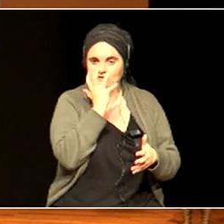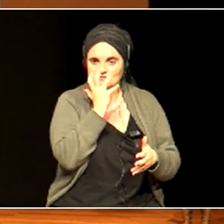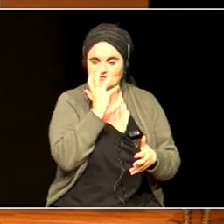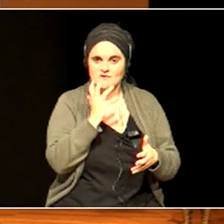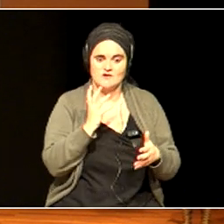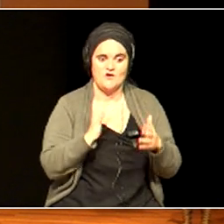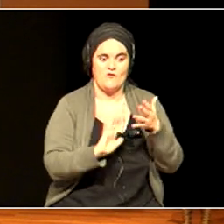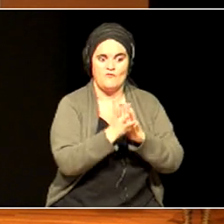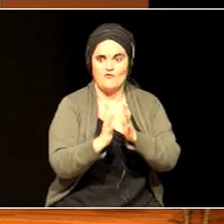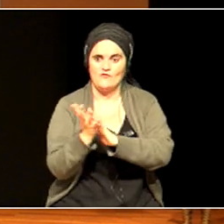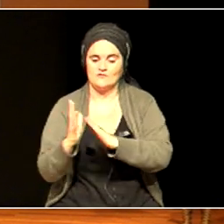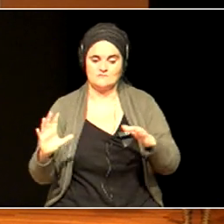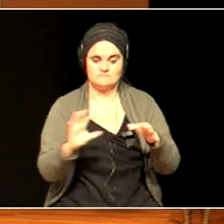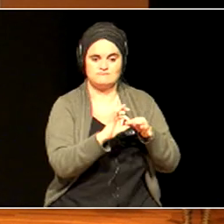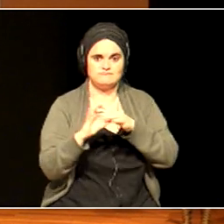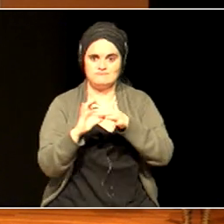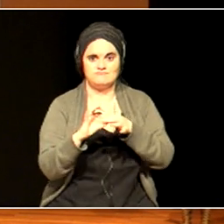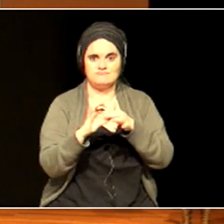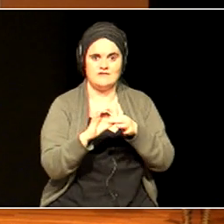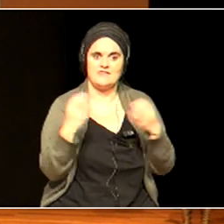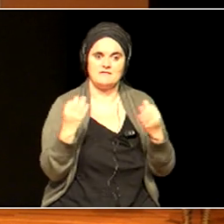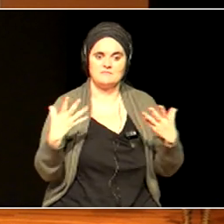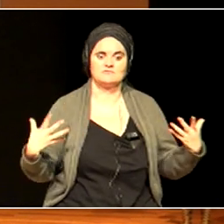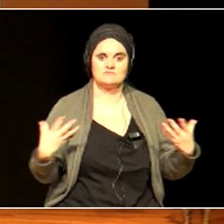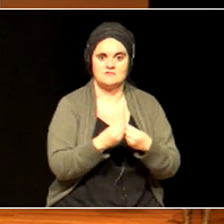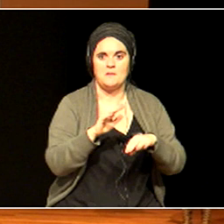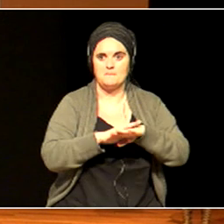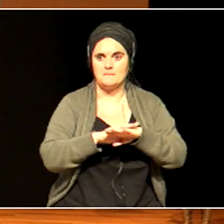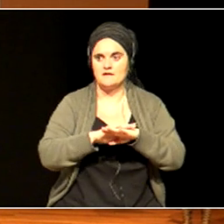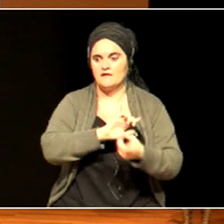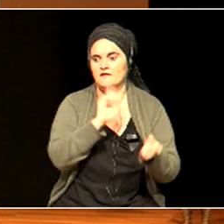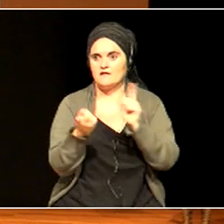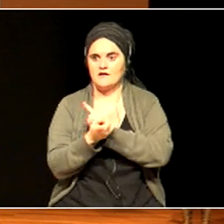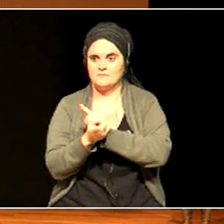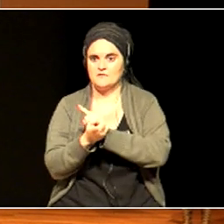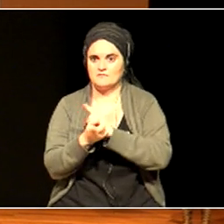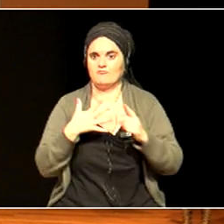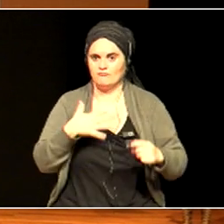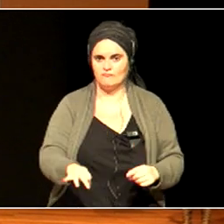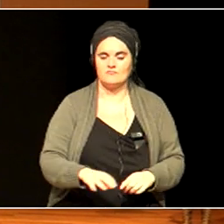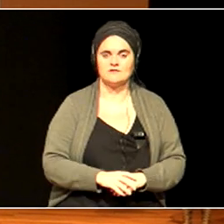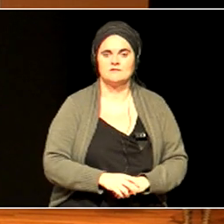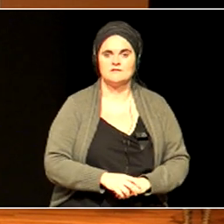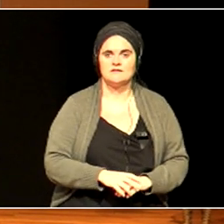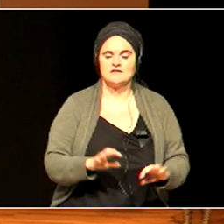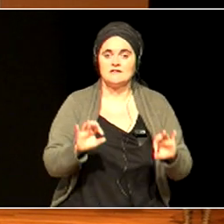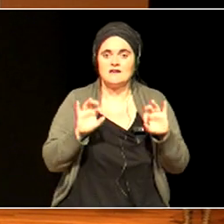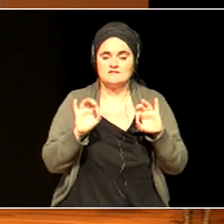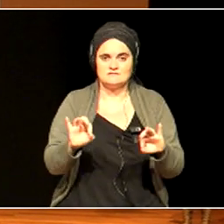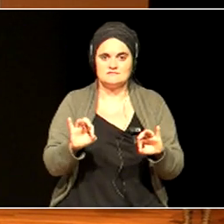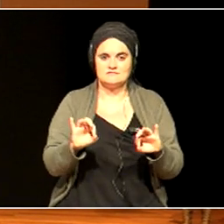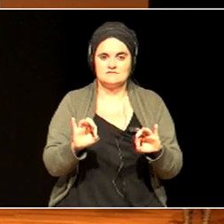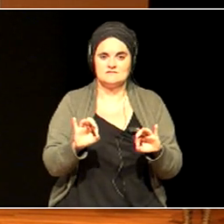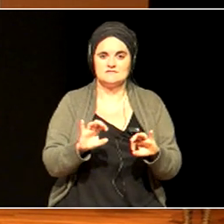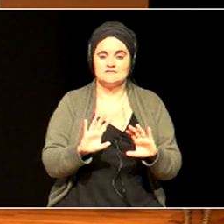make a huge movement for change. But maybe fire will have to drop that